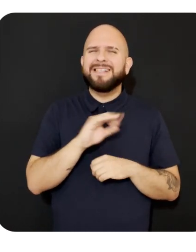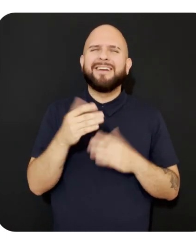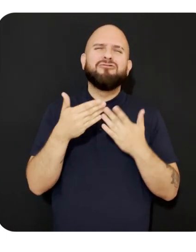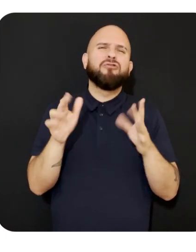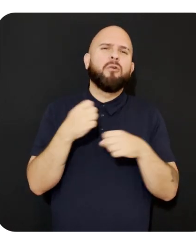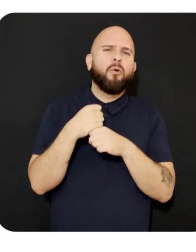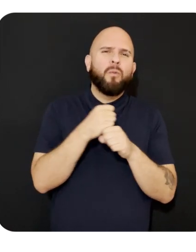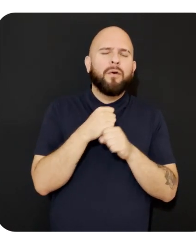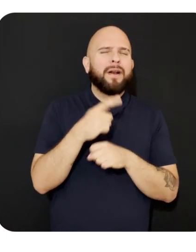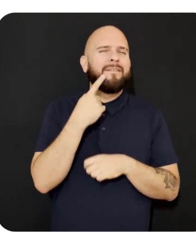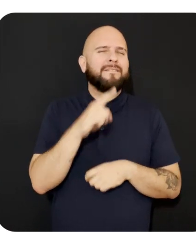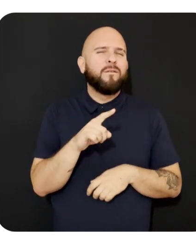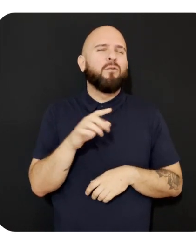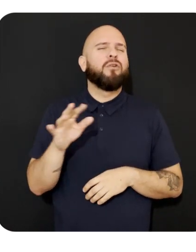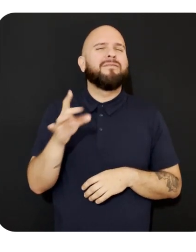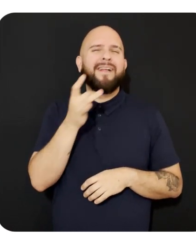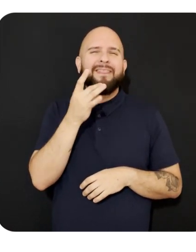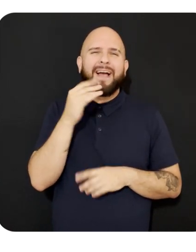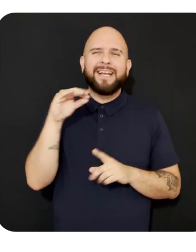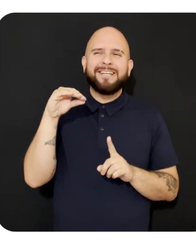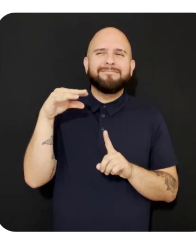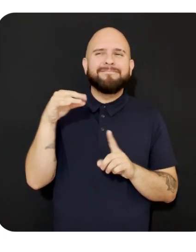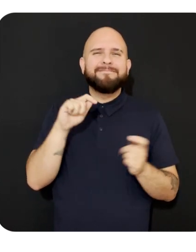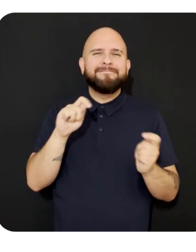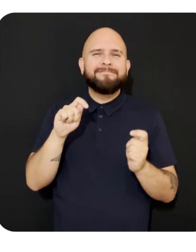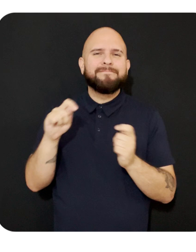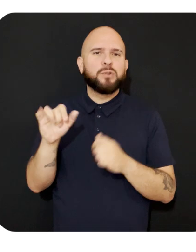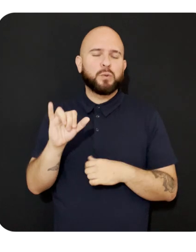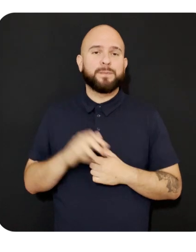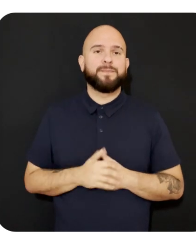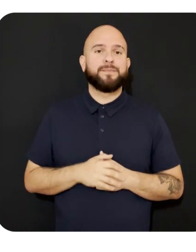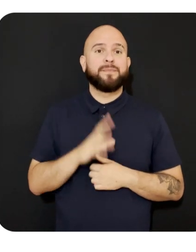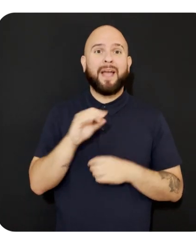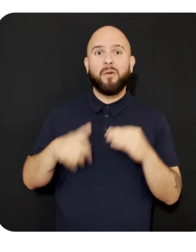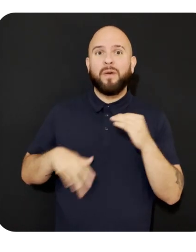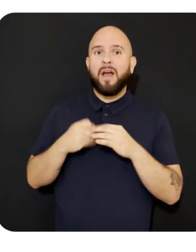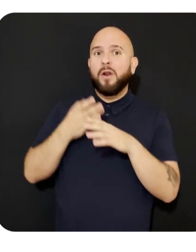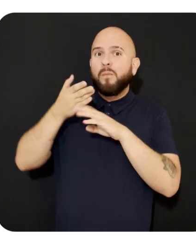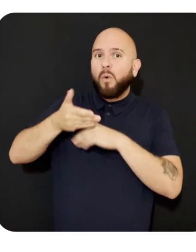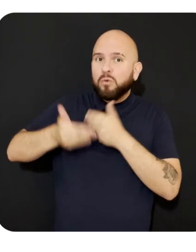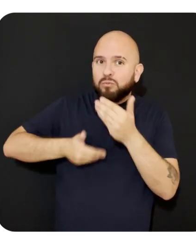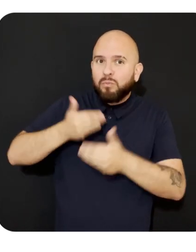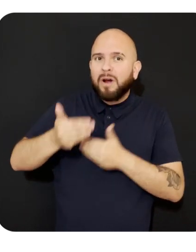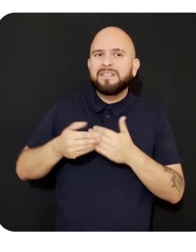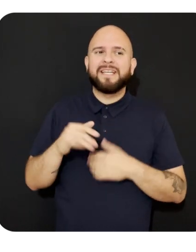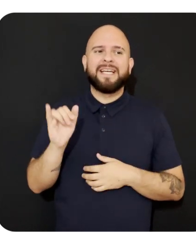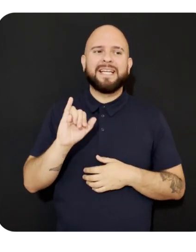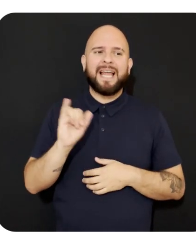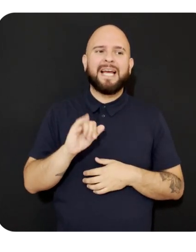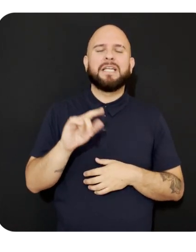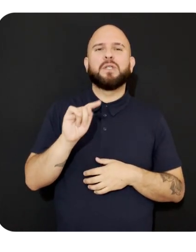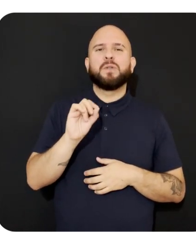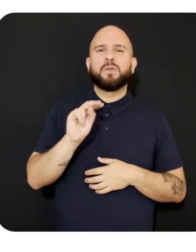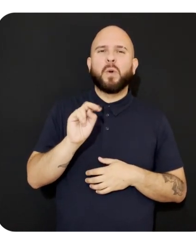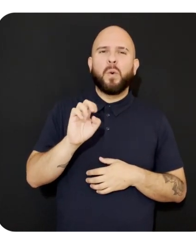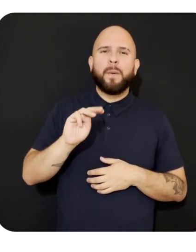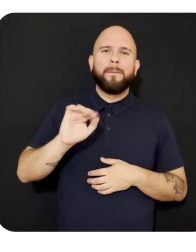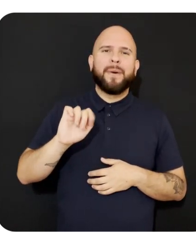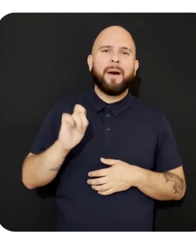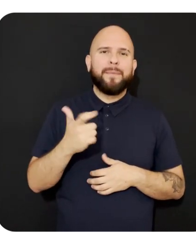lighting. We also added some new post-processing effects, like filmic tone mapping for cinematic flare,